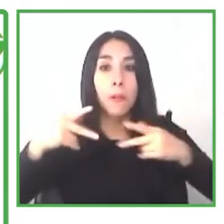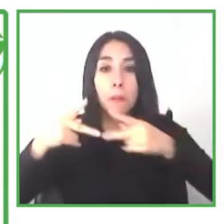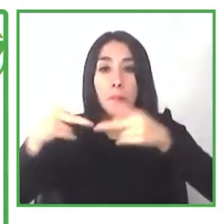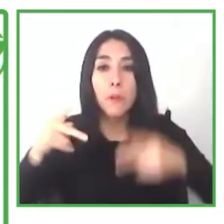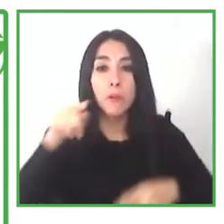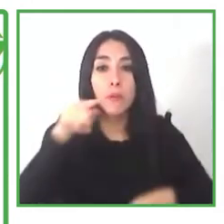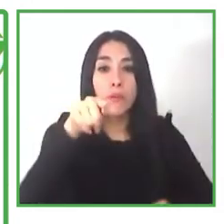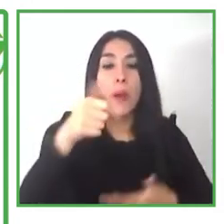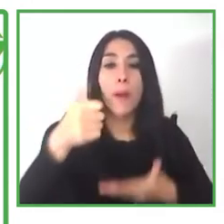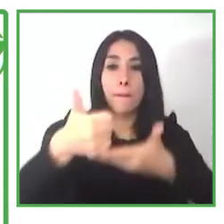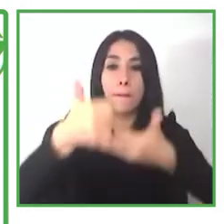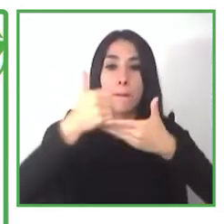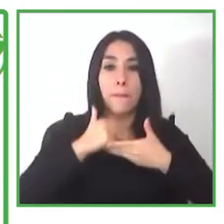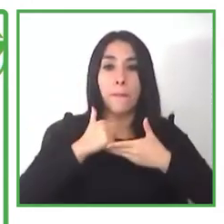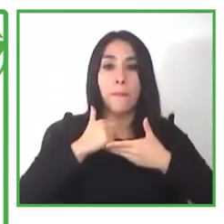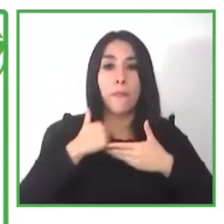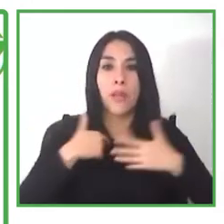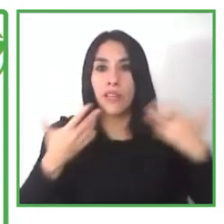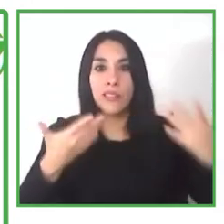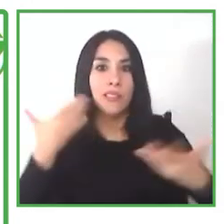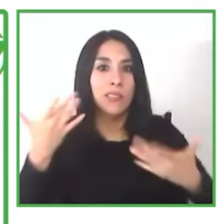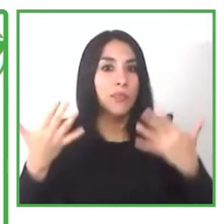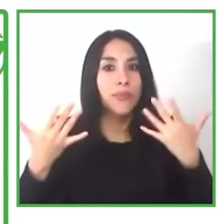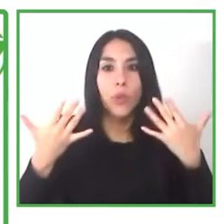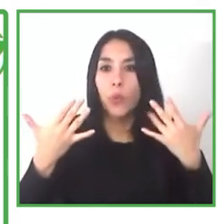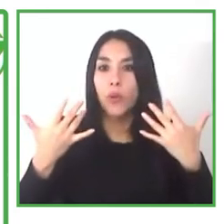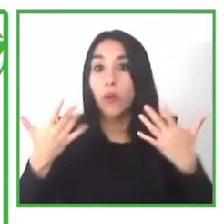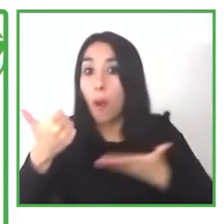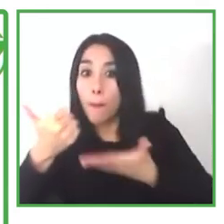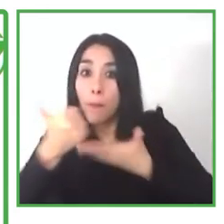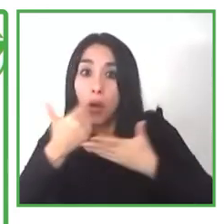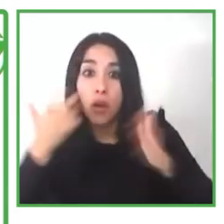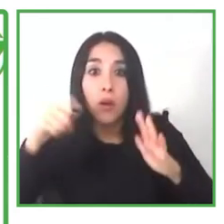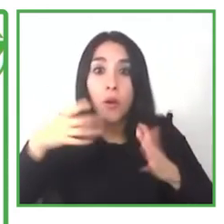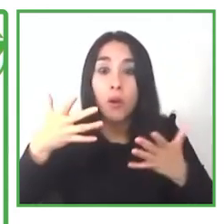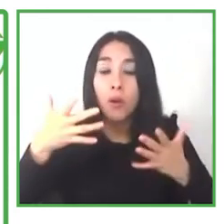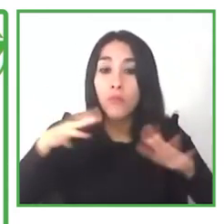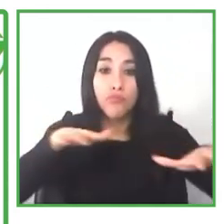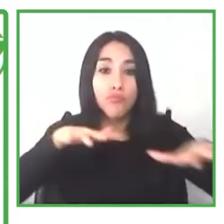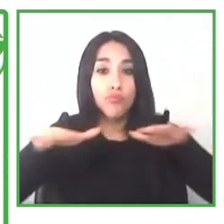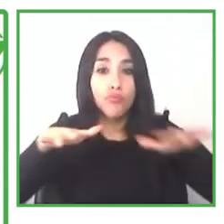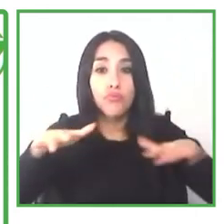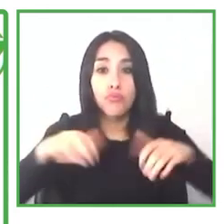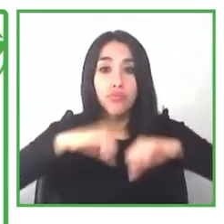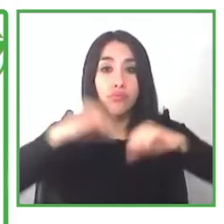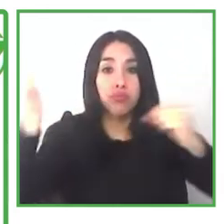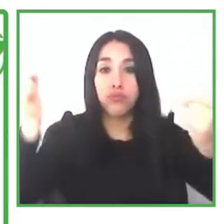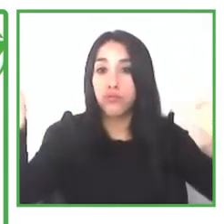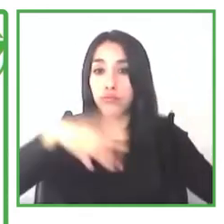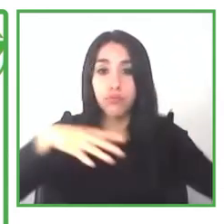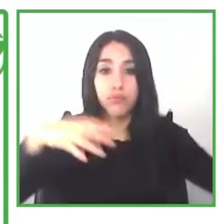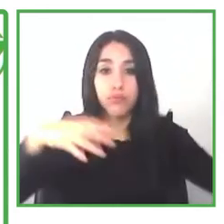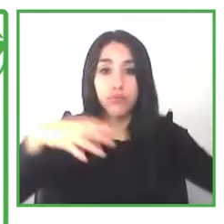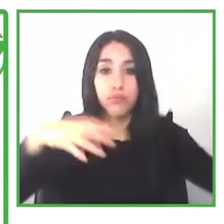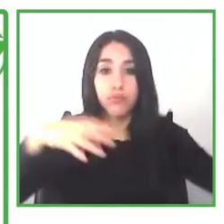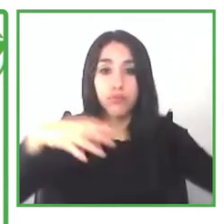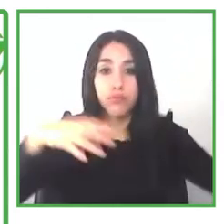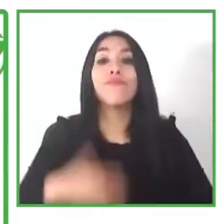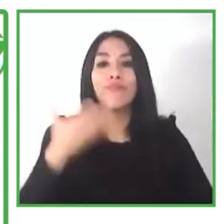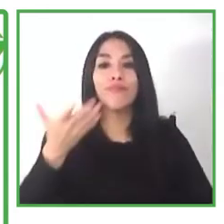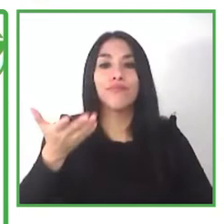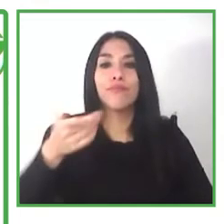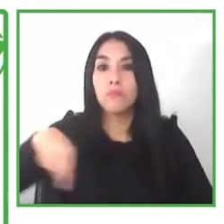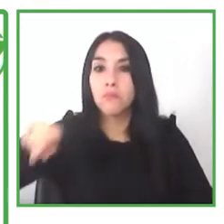some of our users that work as a hacker but what happened so with this chance what could i need is made was to